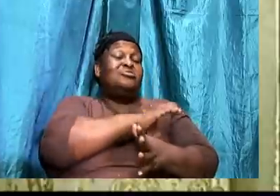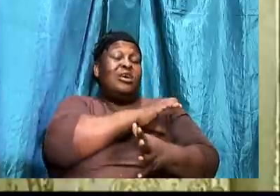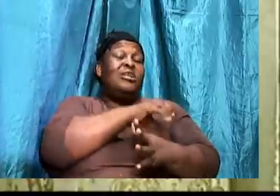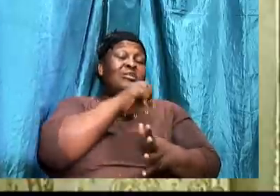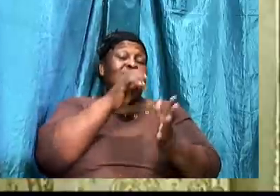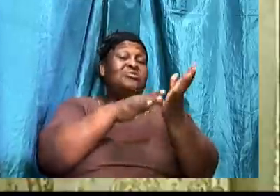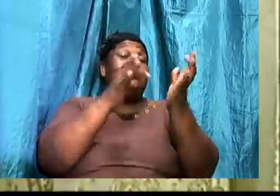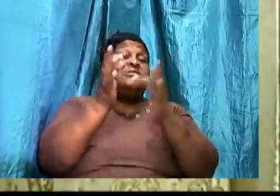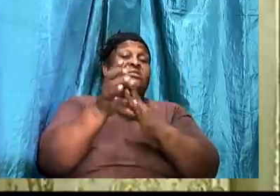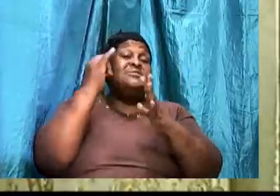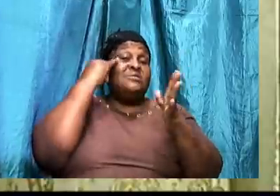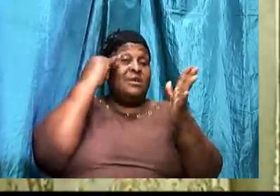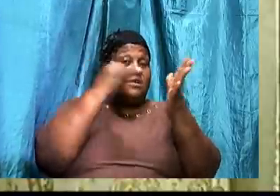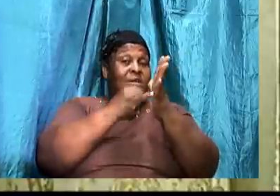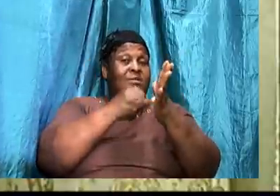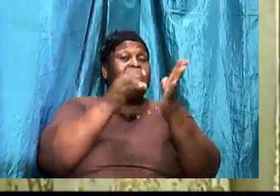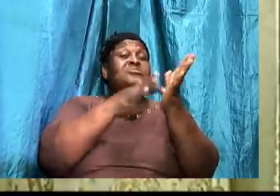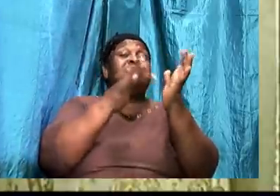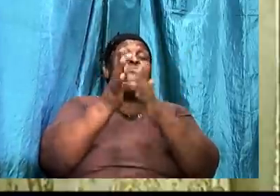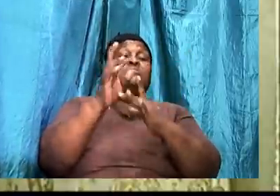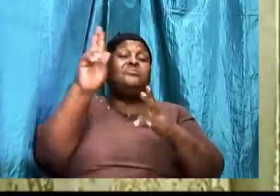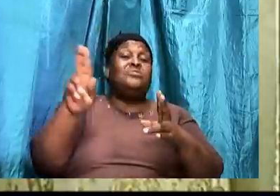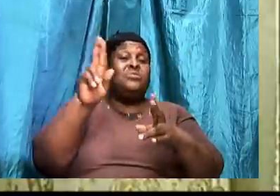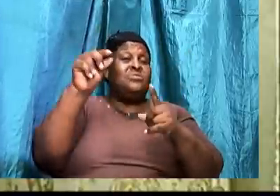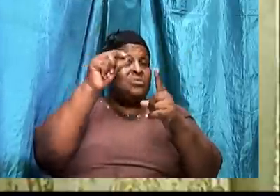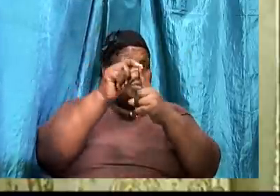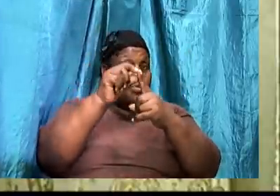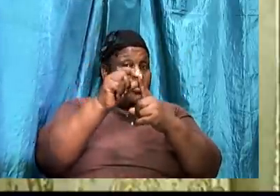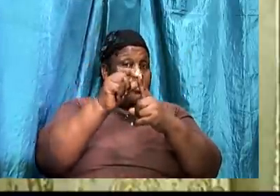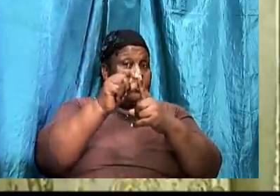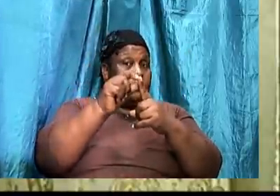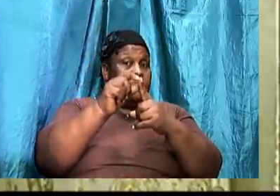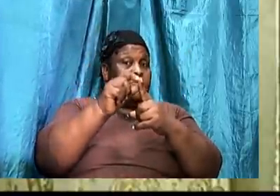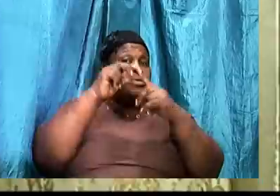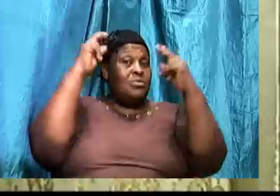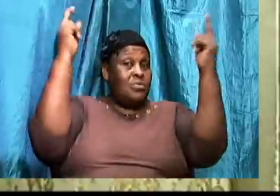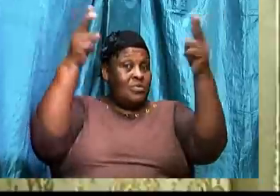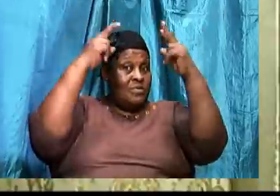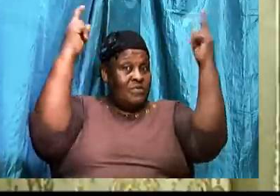used the word. To overcome. Come.